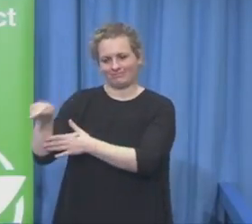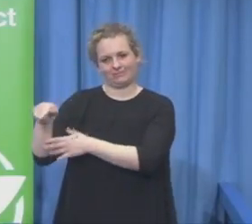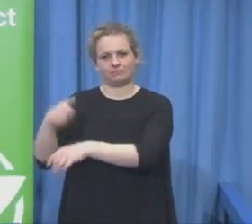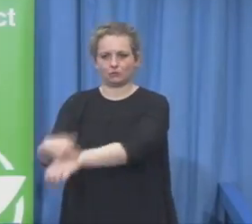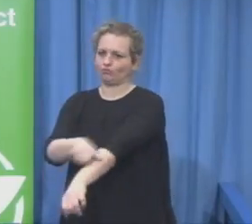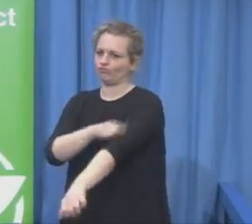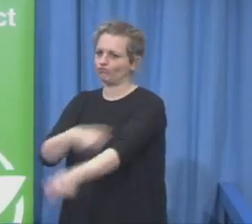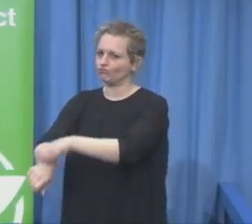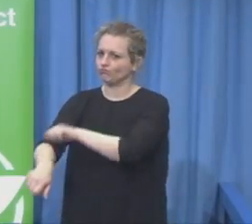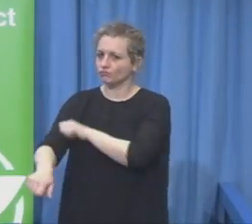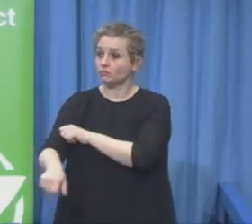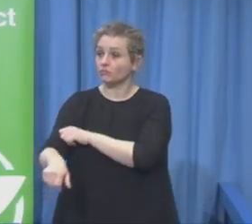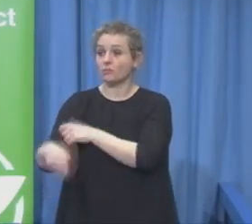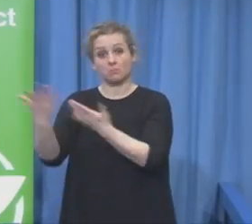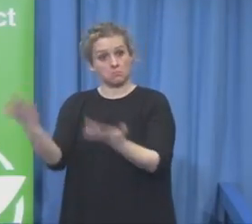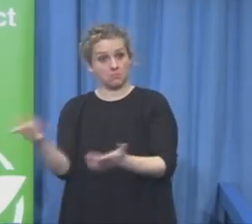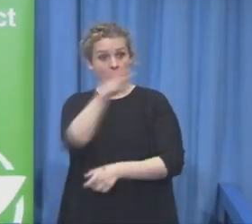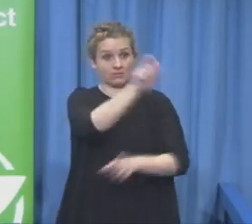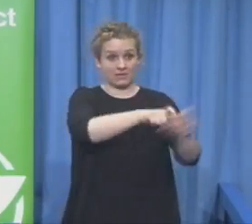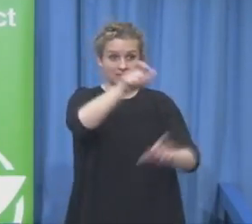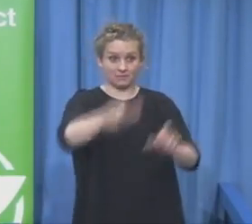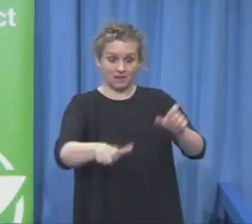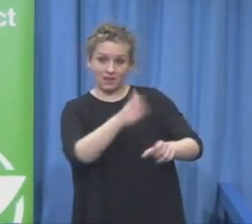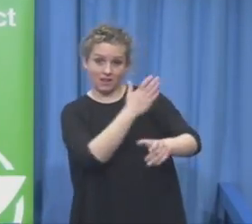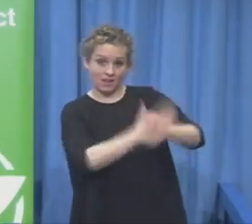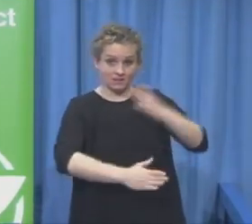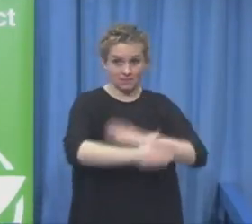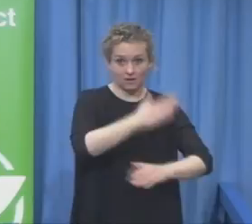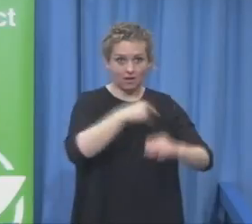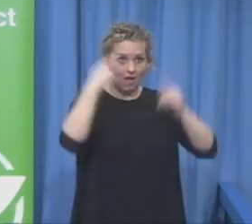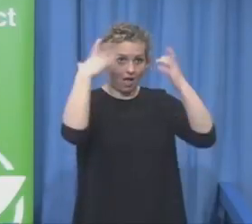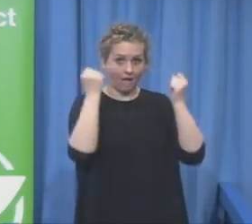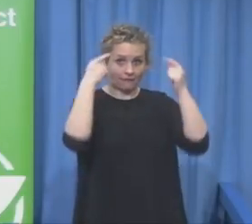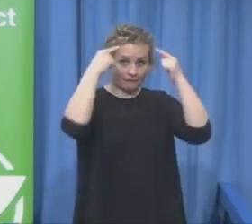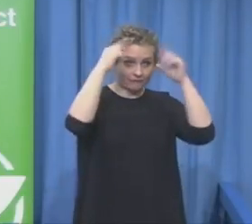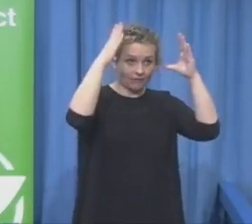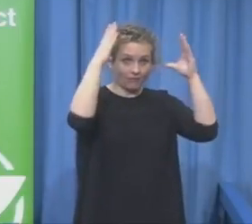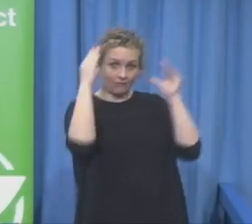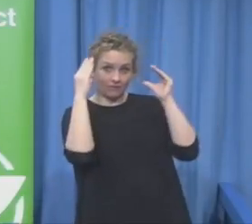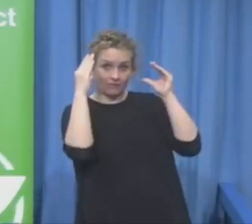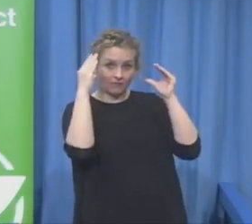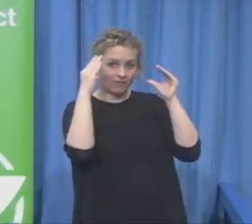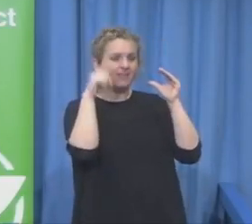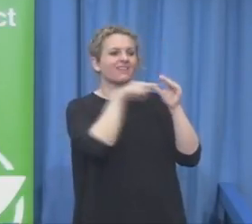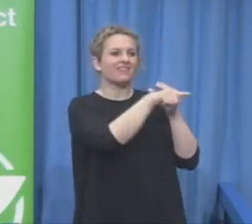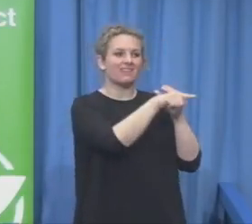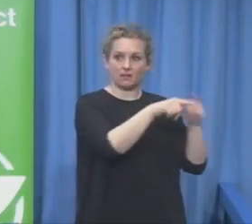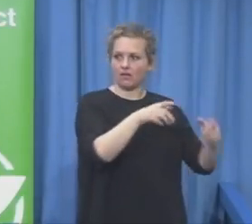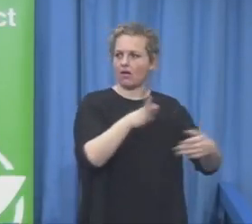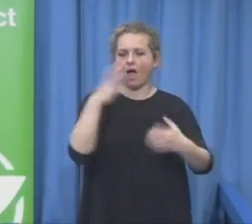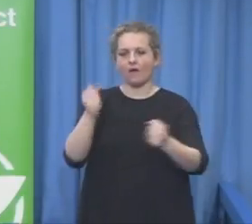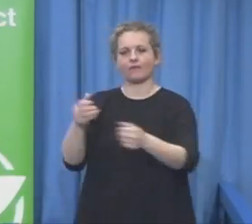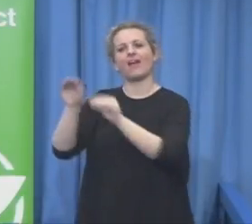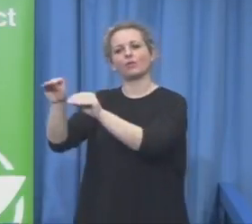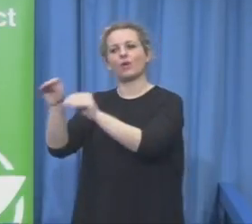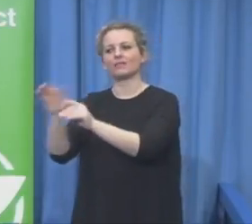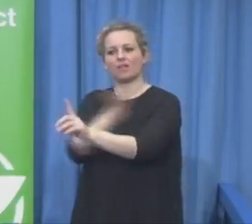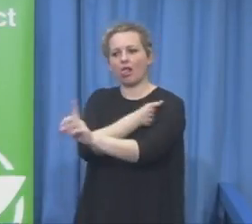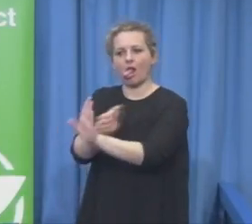vocational training systems? Why should we allow them? That was a very stunning